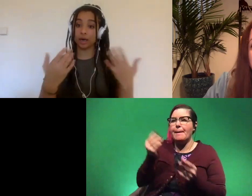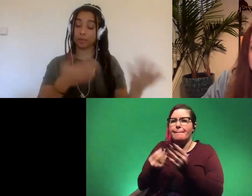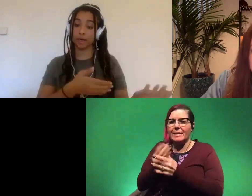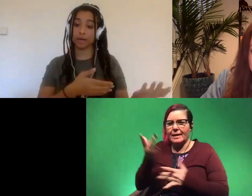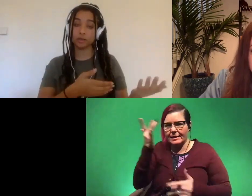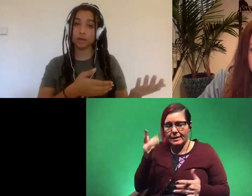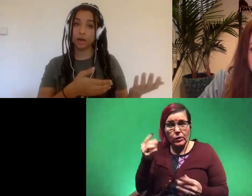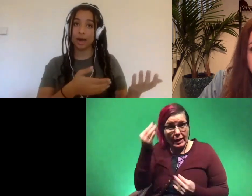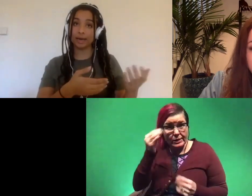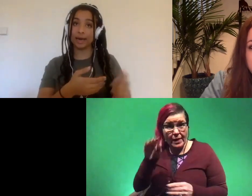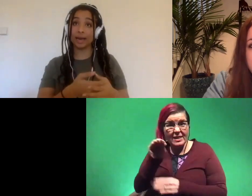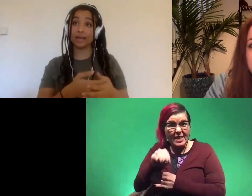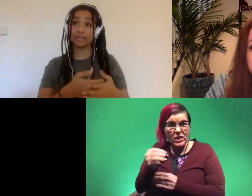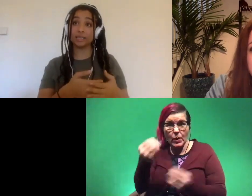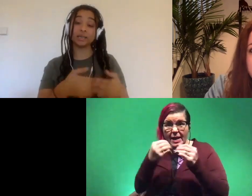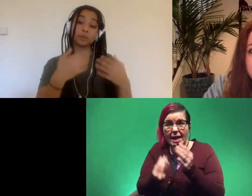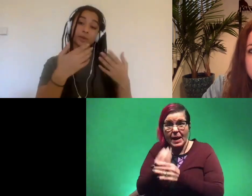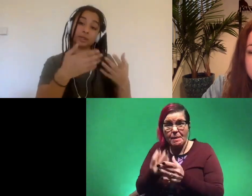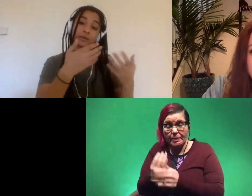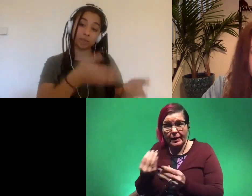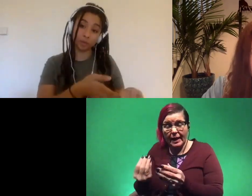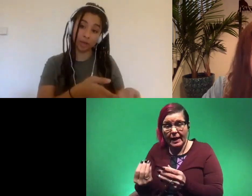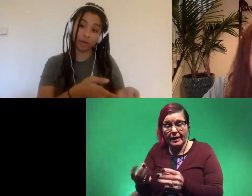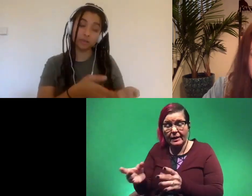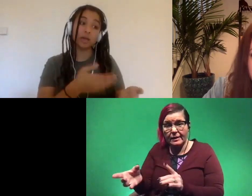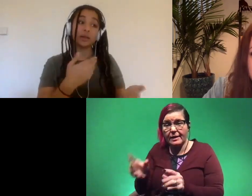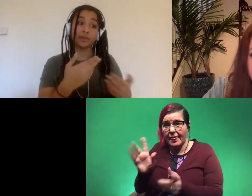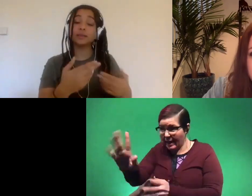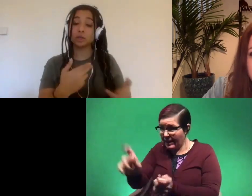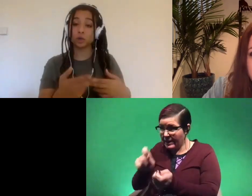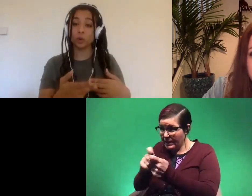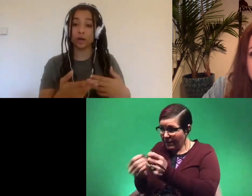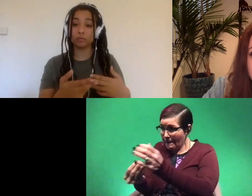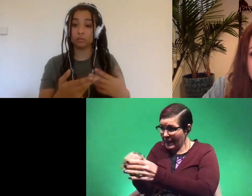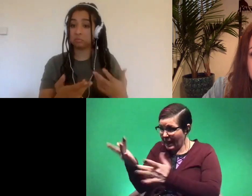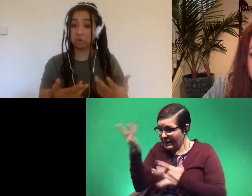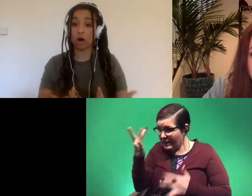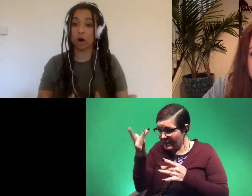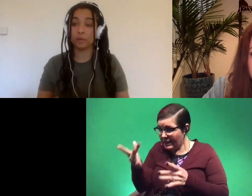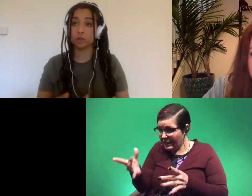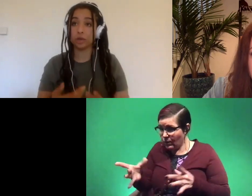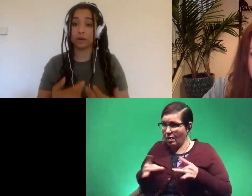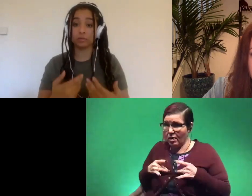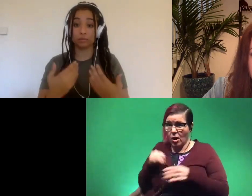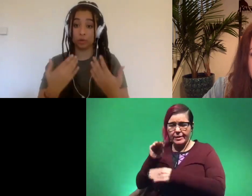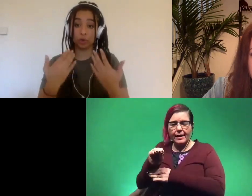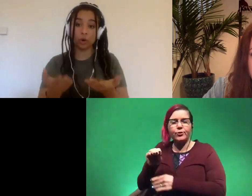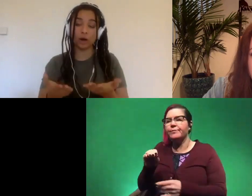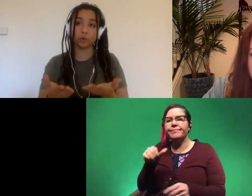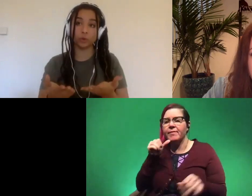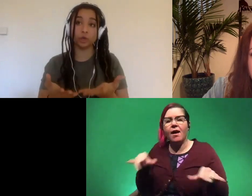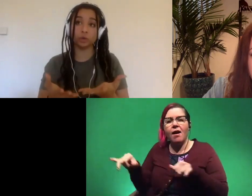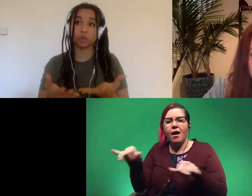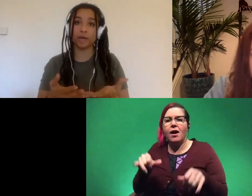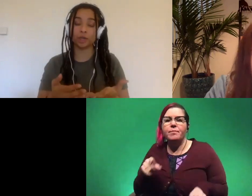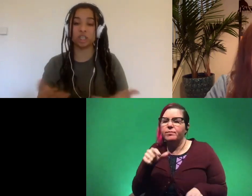eating a plant and getting a disease that's specific to plants that's actually quite not common so like you don't